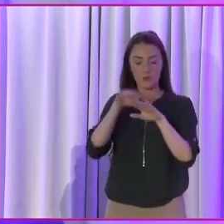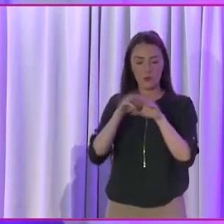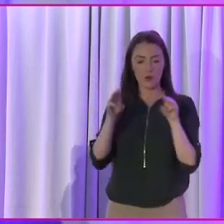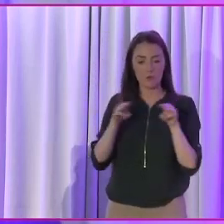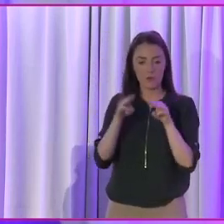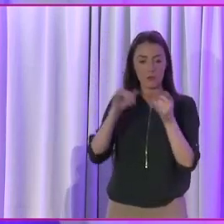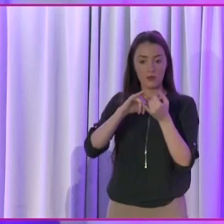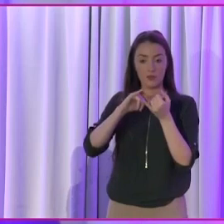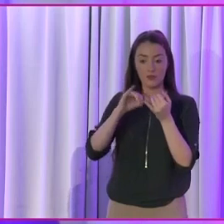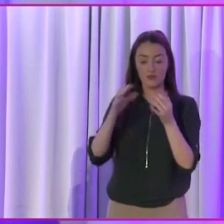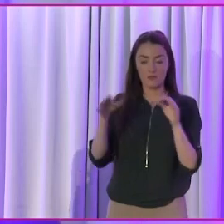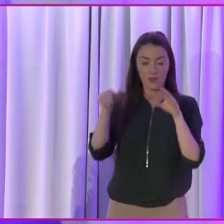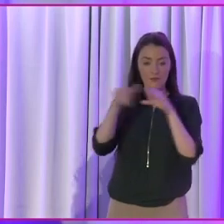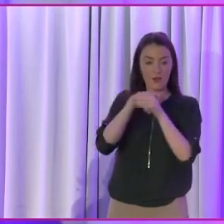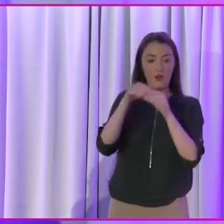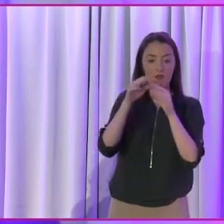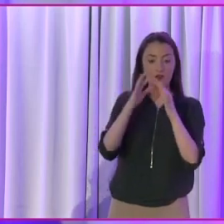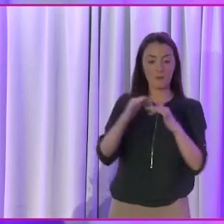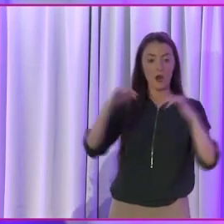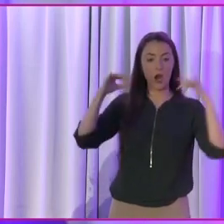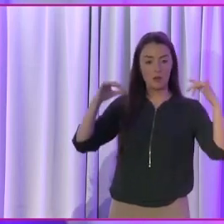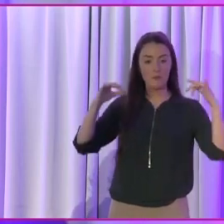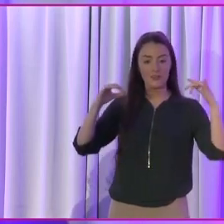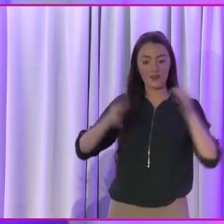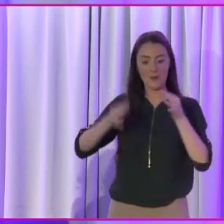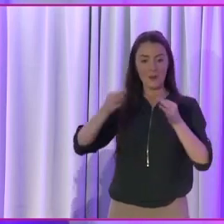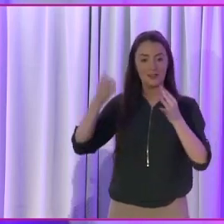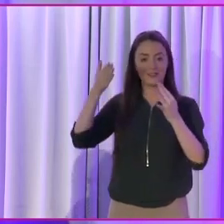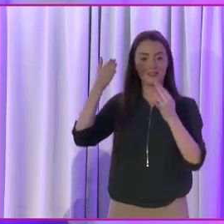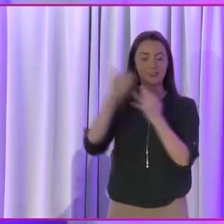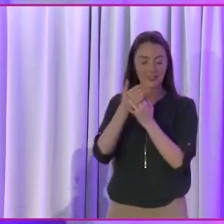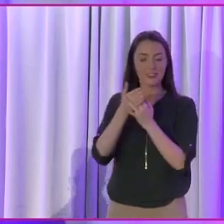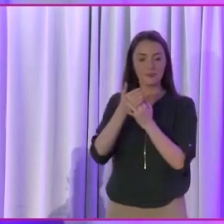parliaments can become more accessible, where politics can become